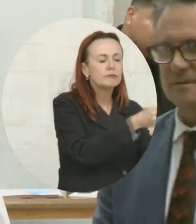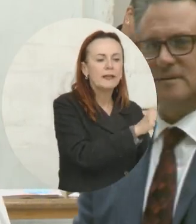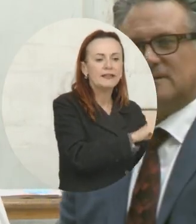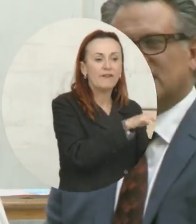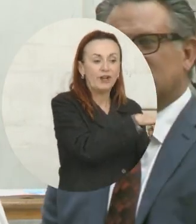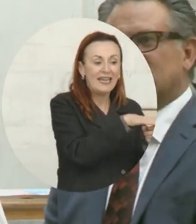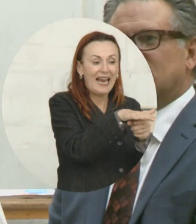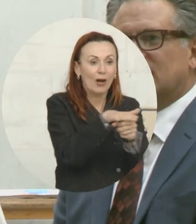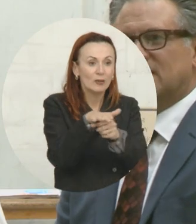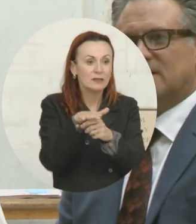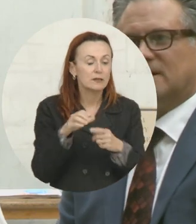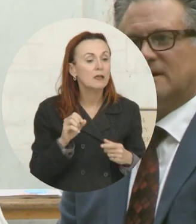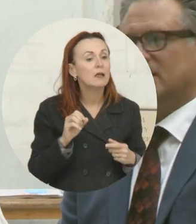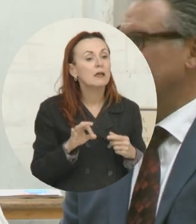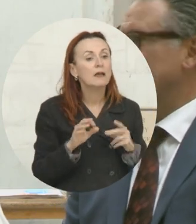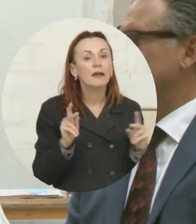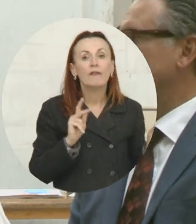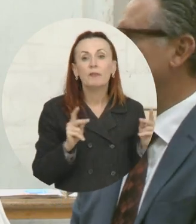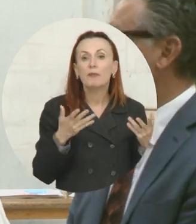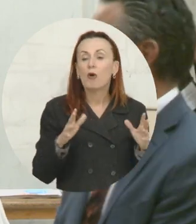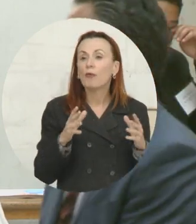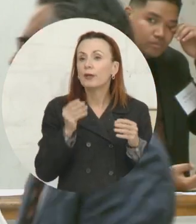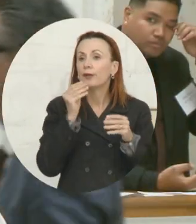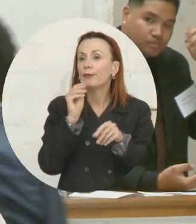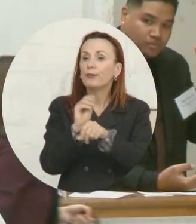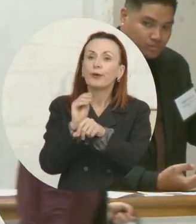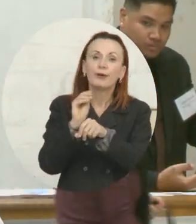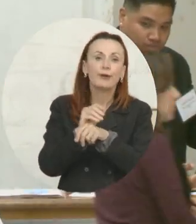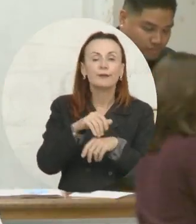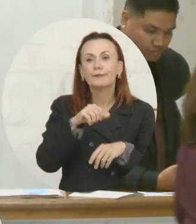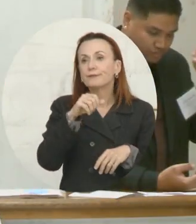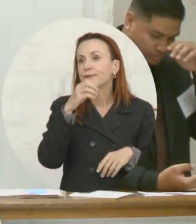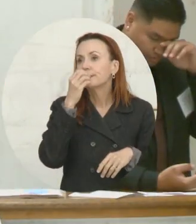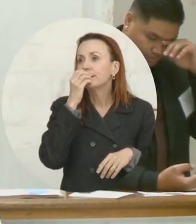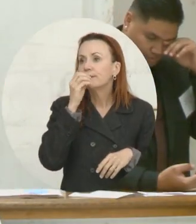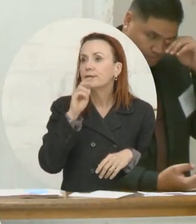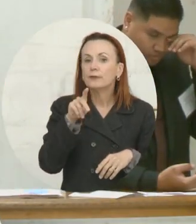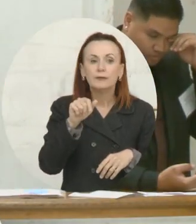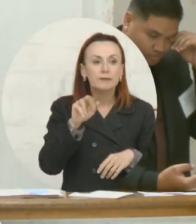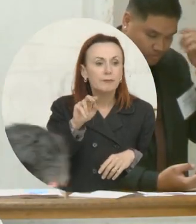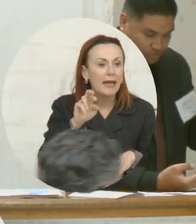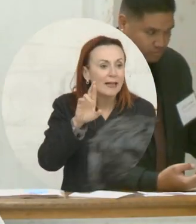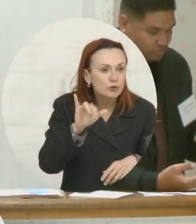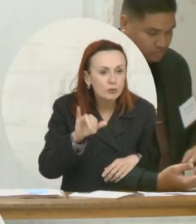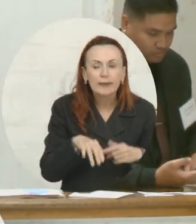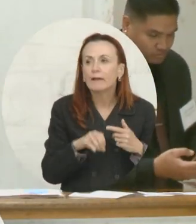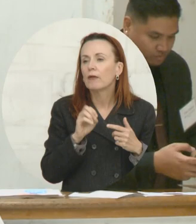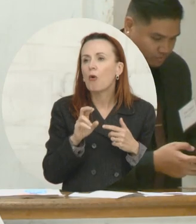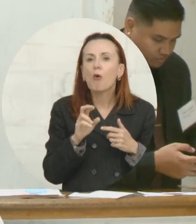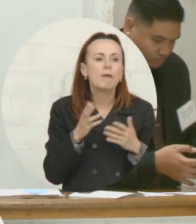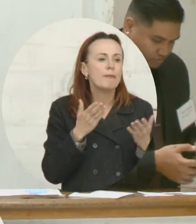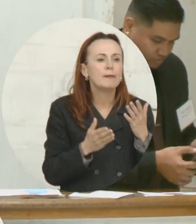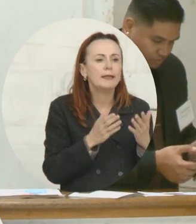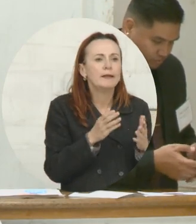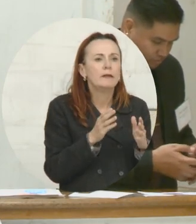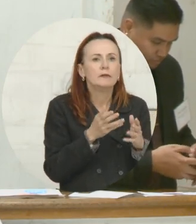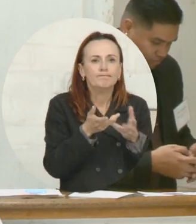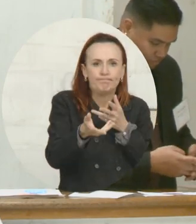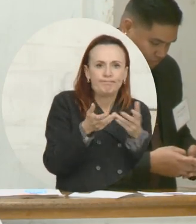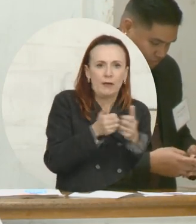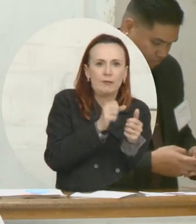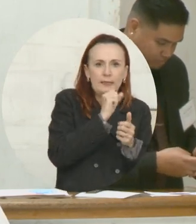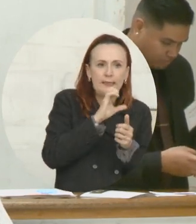those people that's already working at the food pantries, the food banks, the ones that's already in the senior homes and make sure that they're